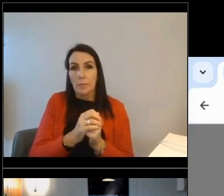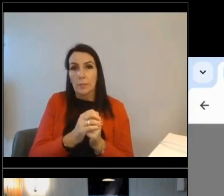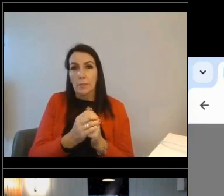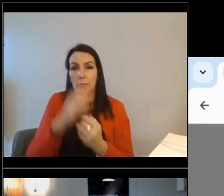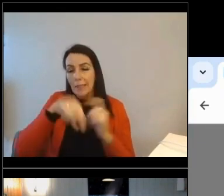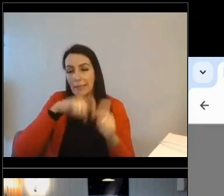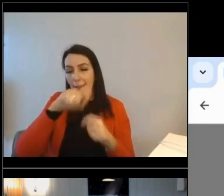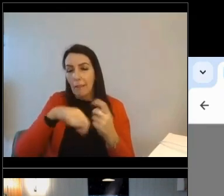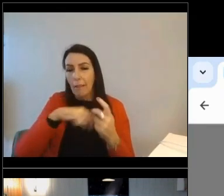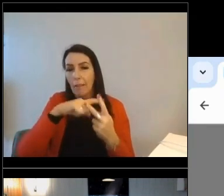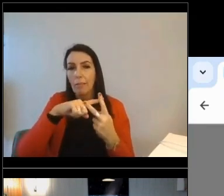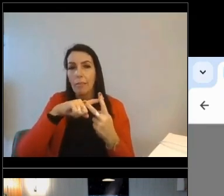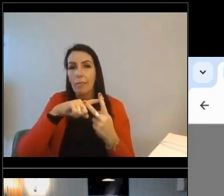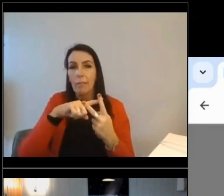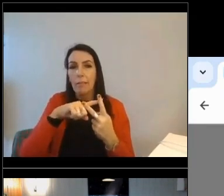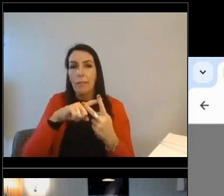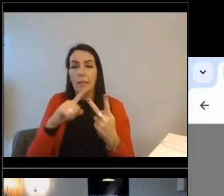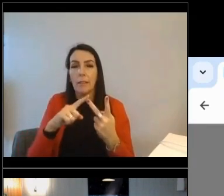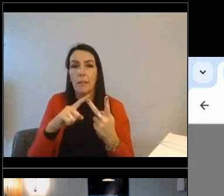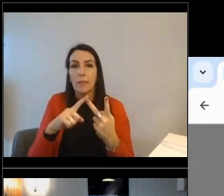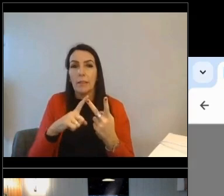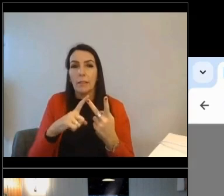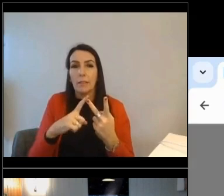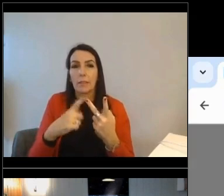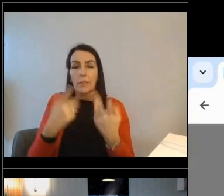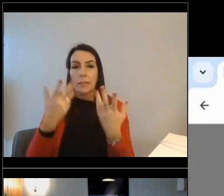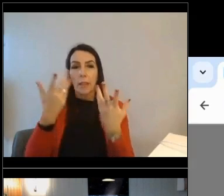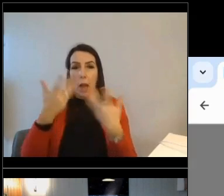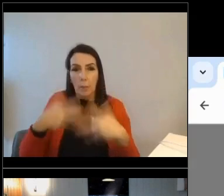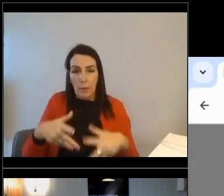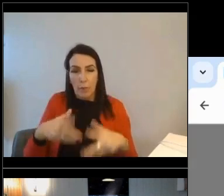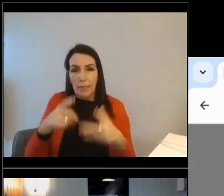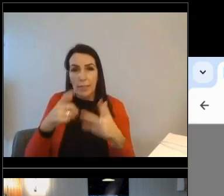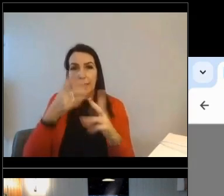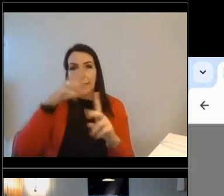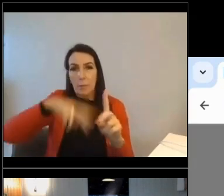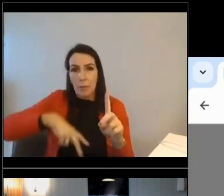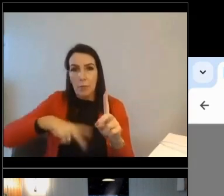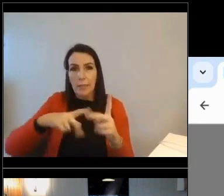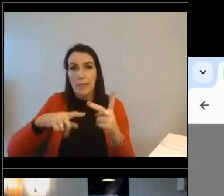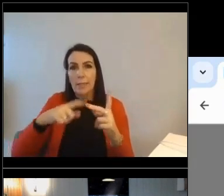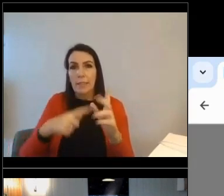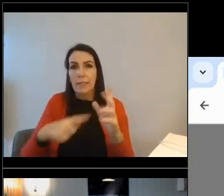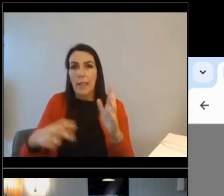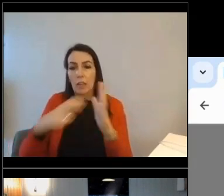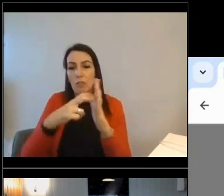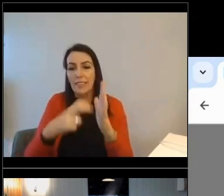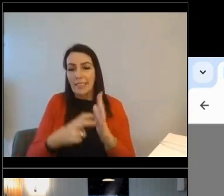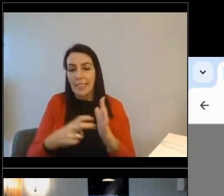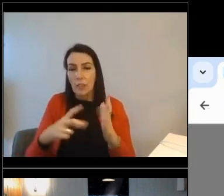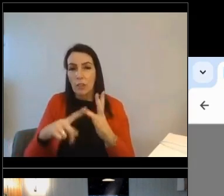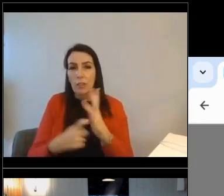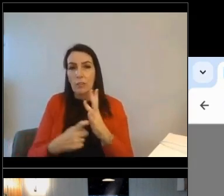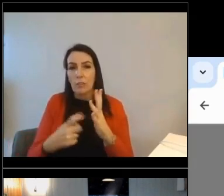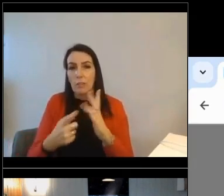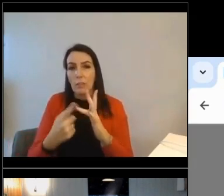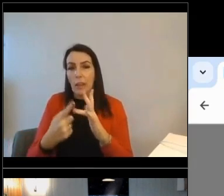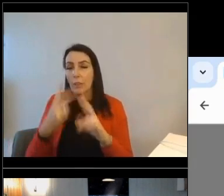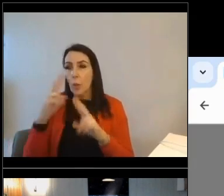cycle, you've got appearance, what other things like accreditations that you might want to look for if you're looking for an installer.